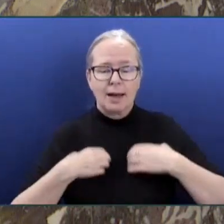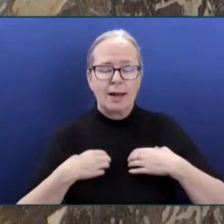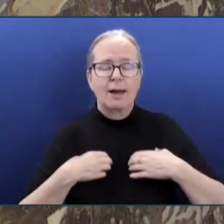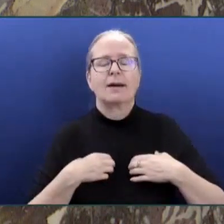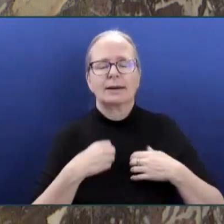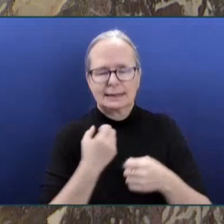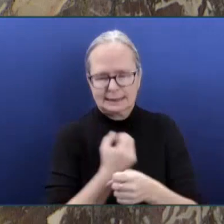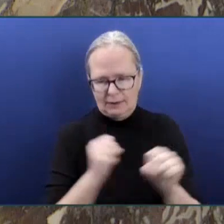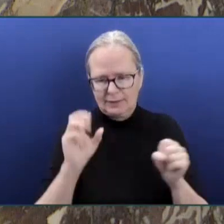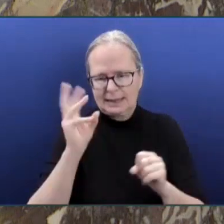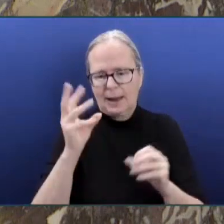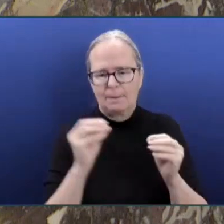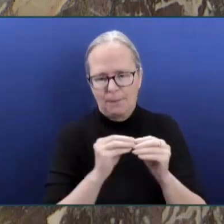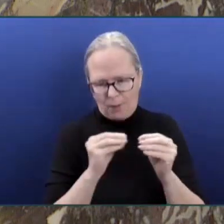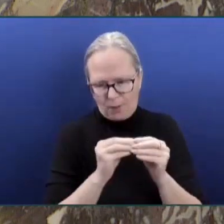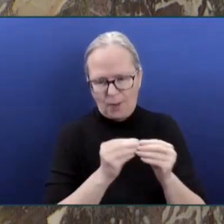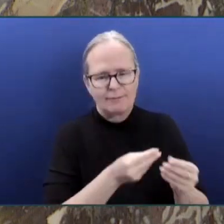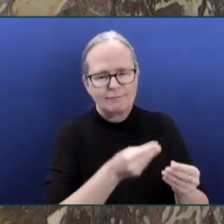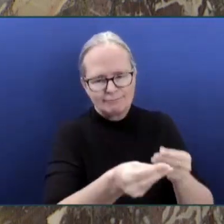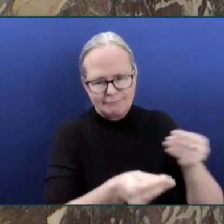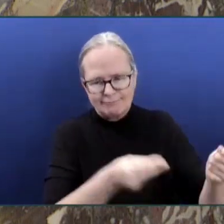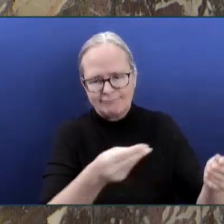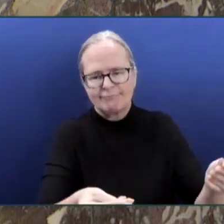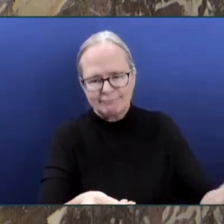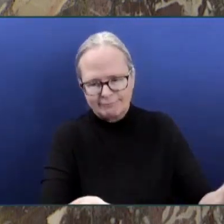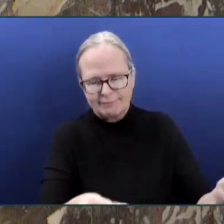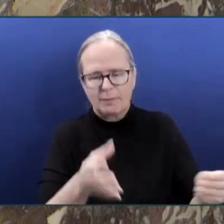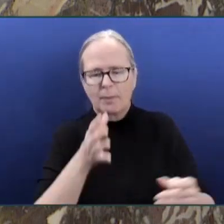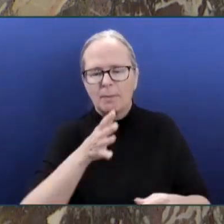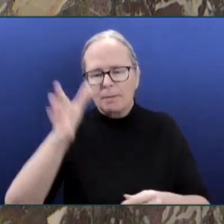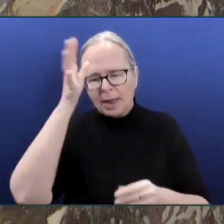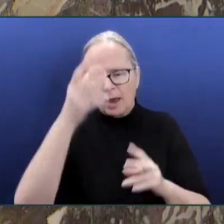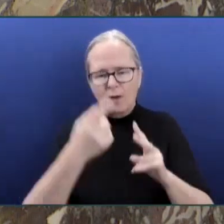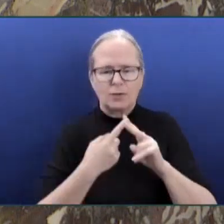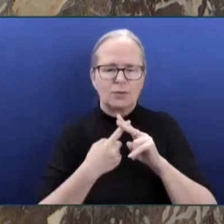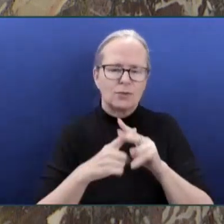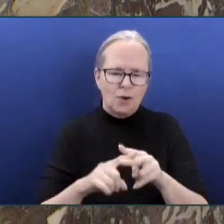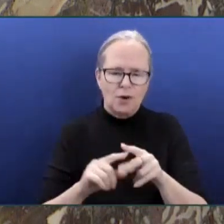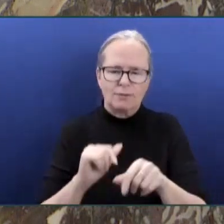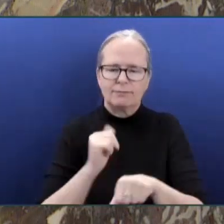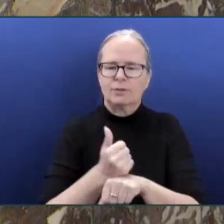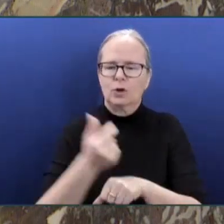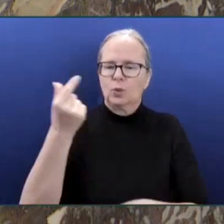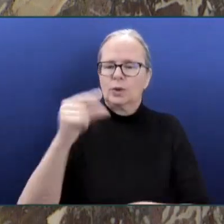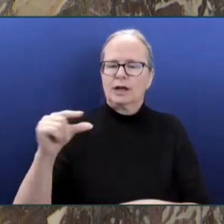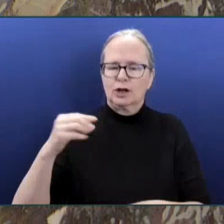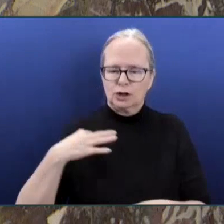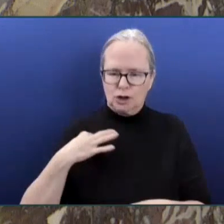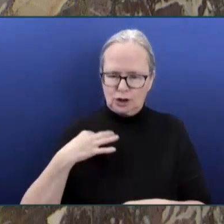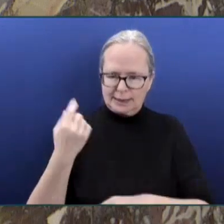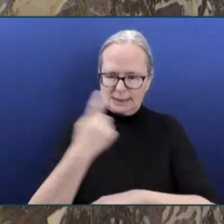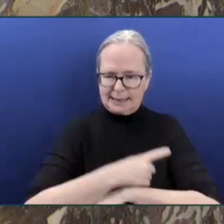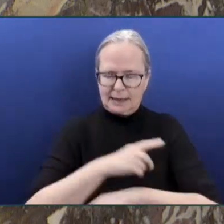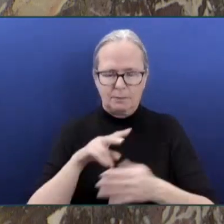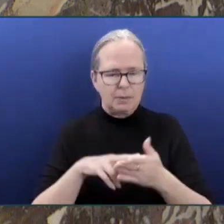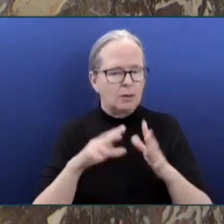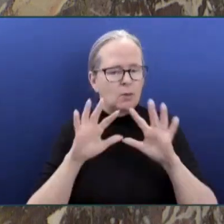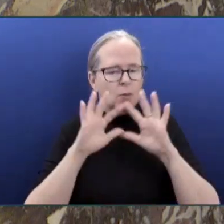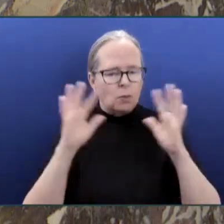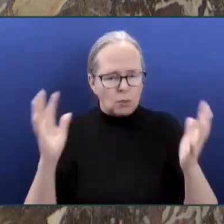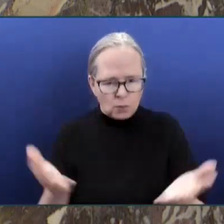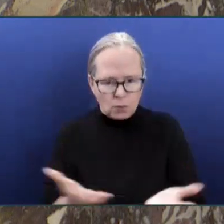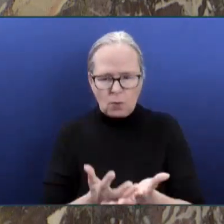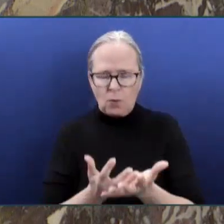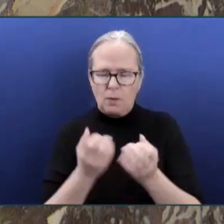resulting in thousands of people around the world registering for organ donation. 1.58 million British Columbians have